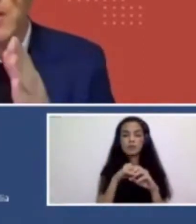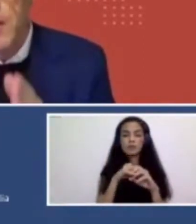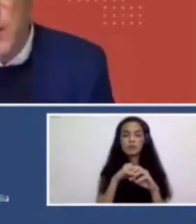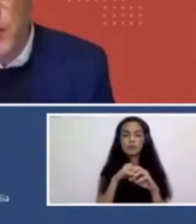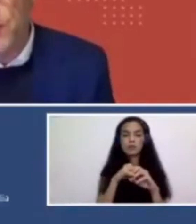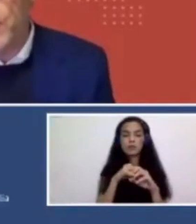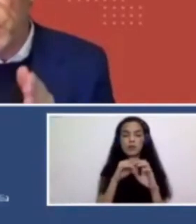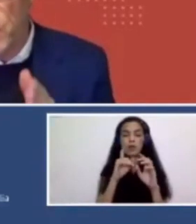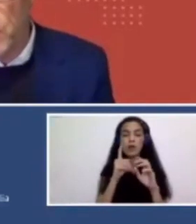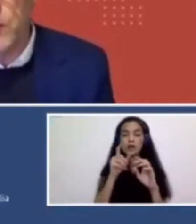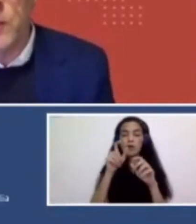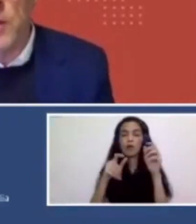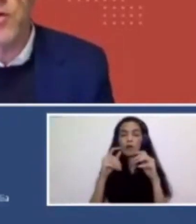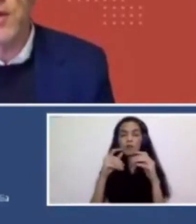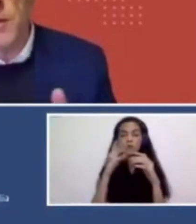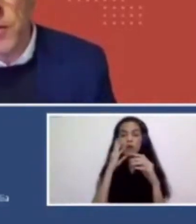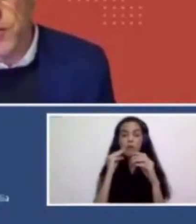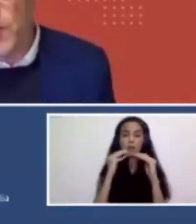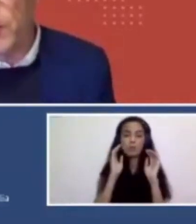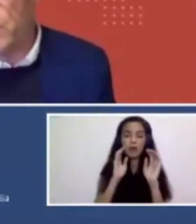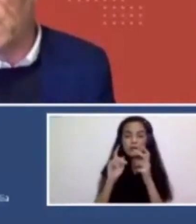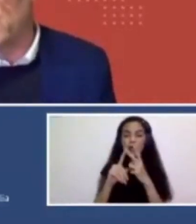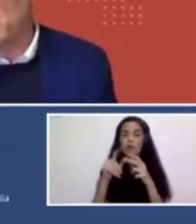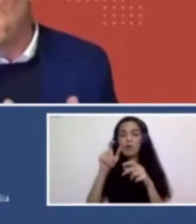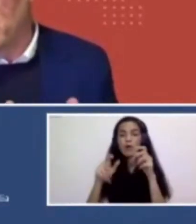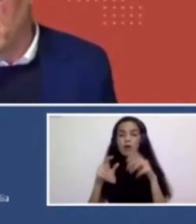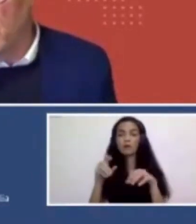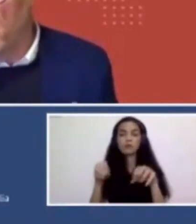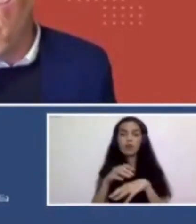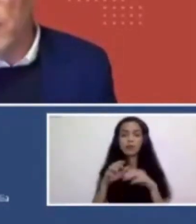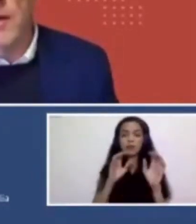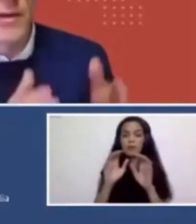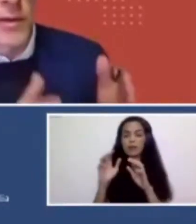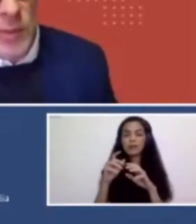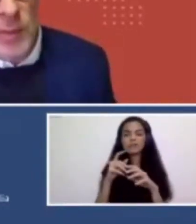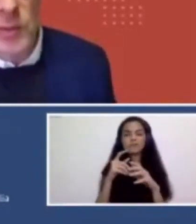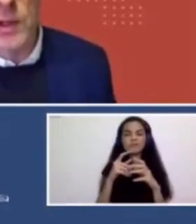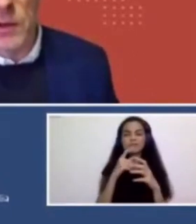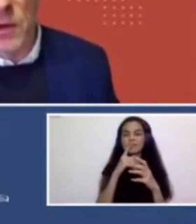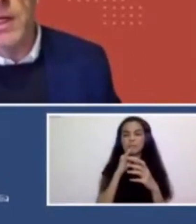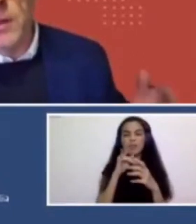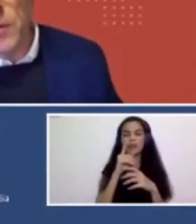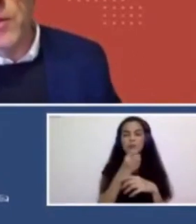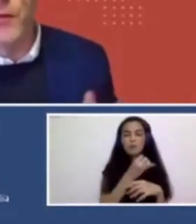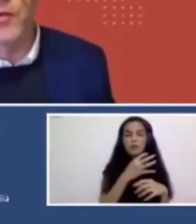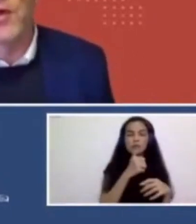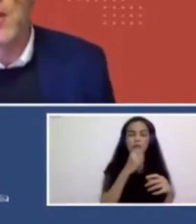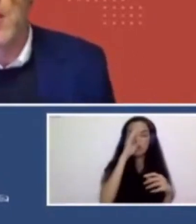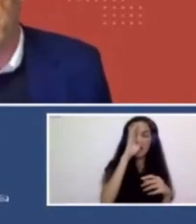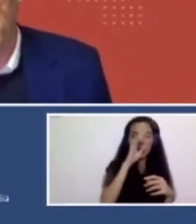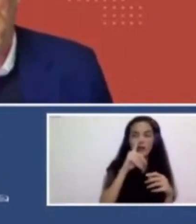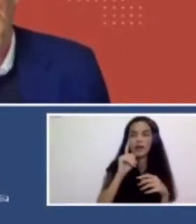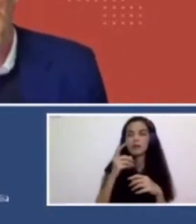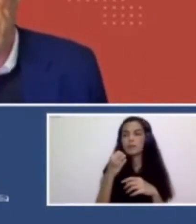partitions, you know, certain people good at negotiating, certain people good at, you know, visualizing certain people good at designing, you know, and so